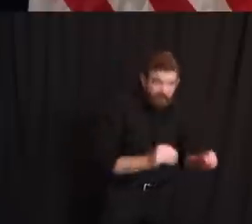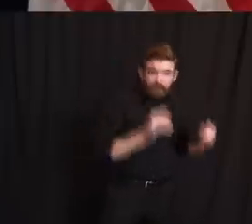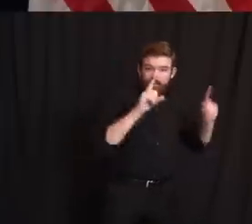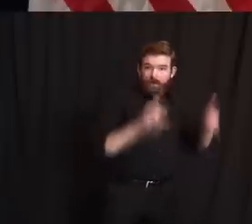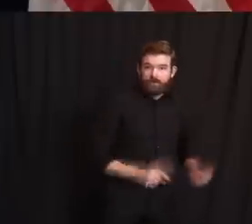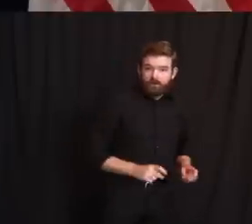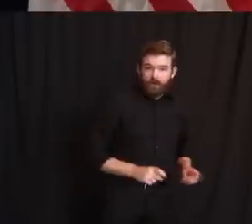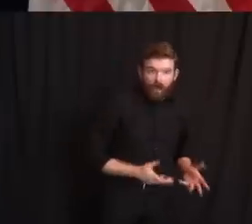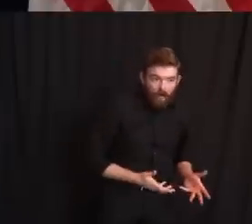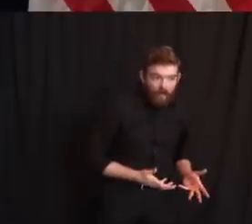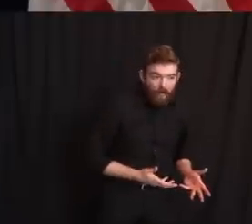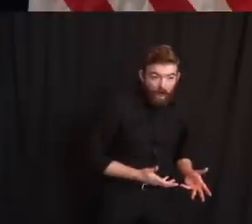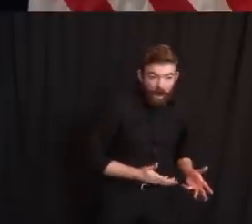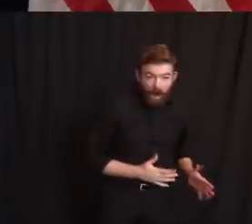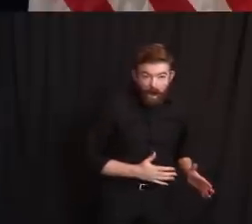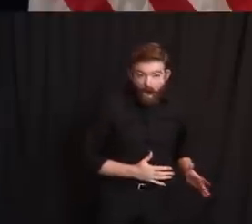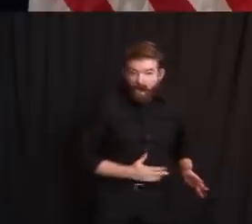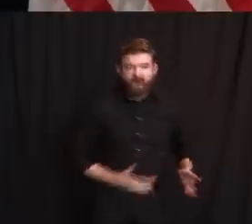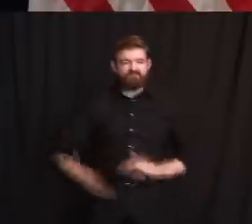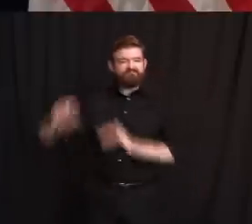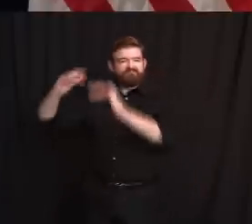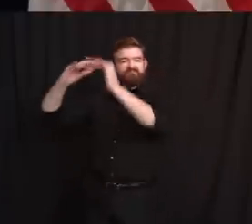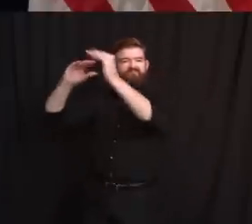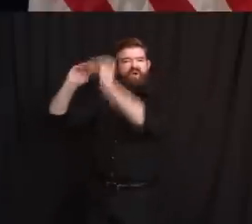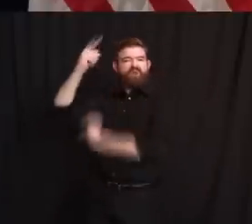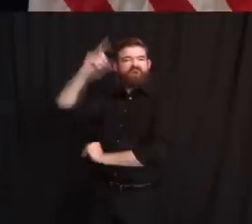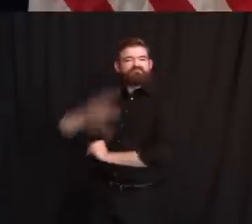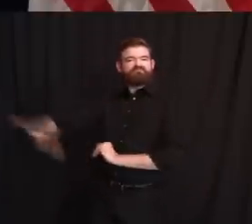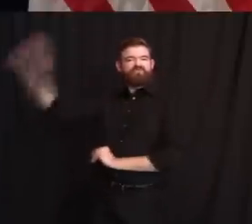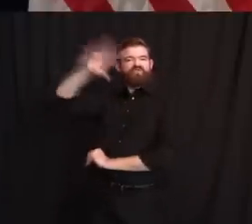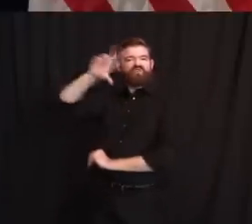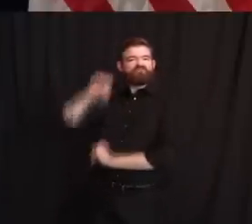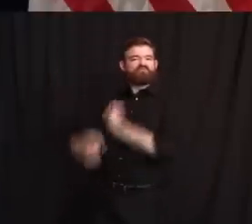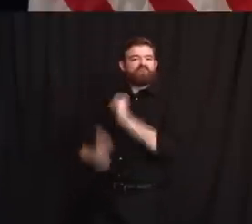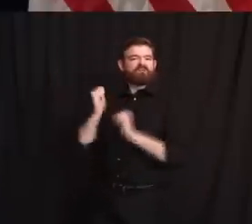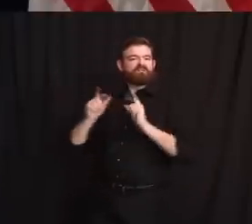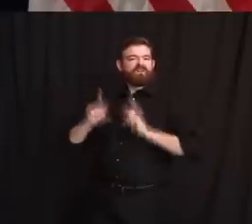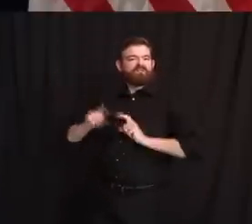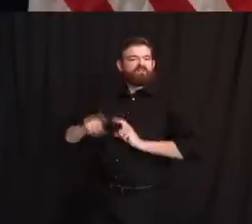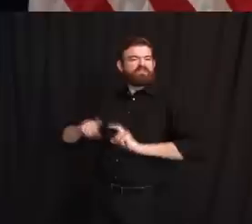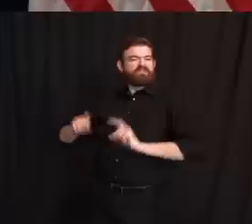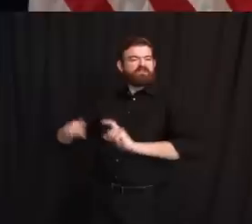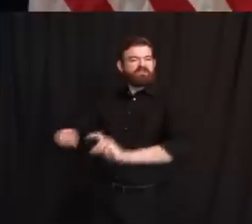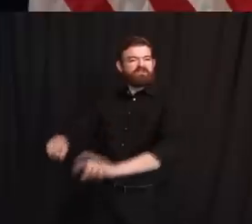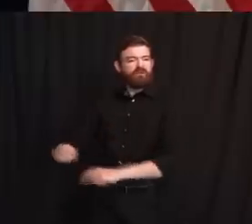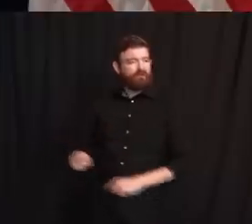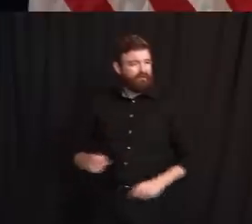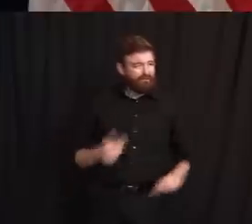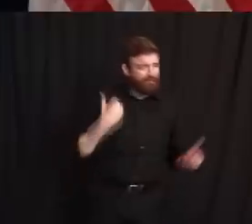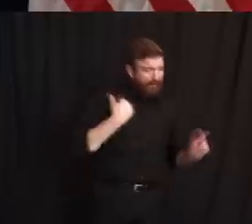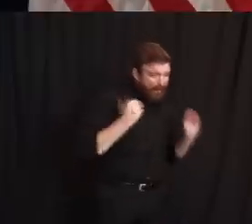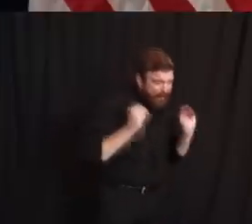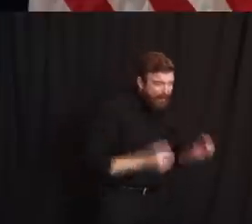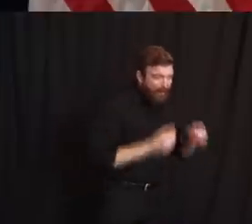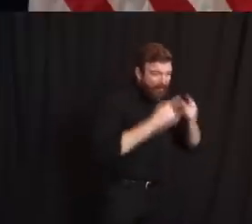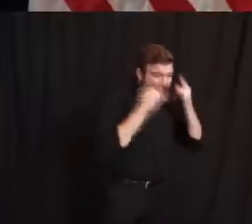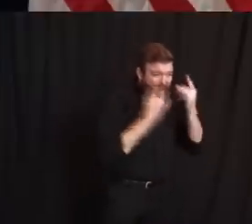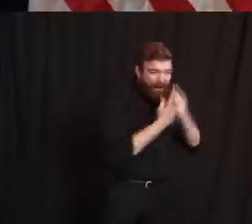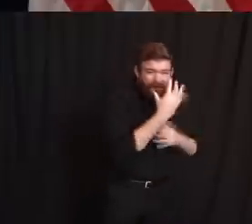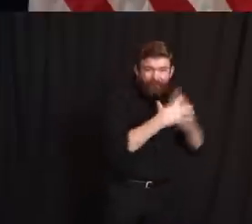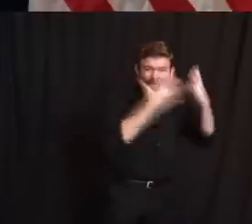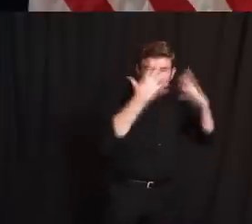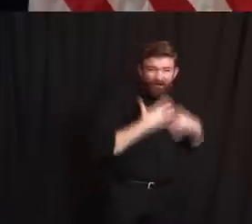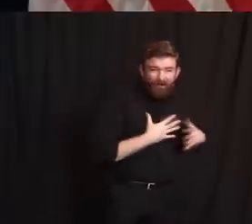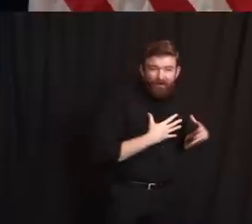one in the nation. We've gone from nothing in PPE, personal protective equipment, to having put out per capita as much as any other